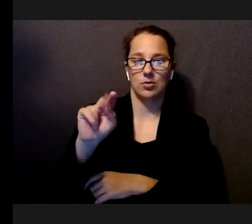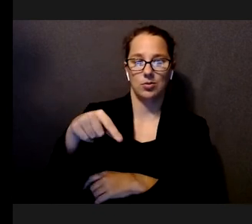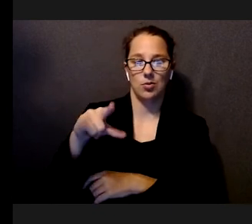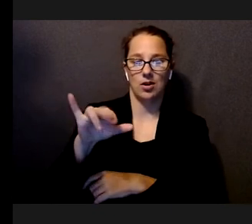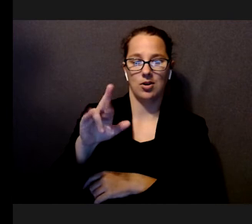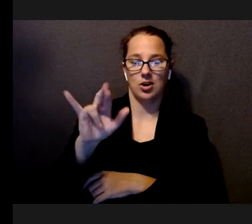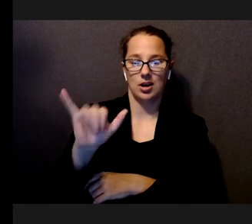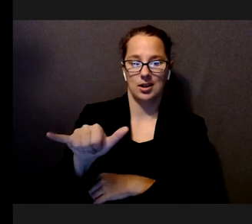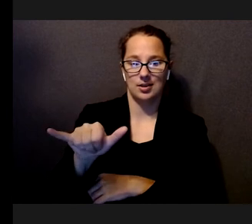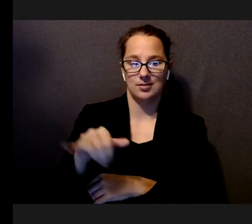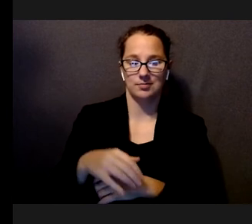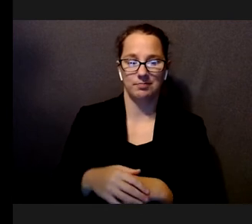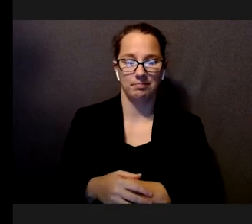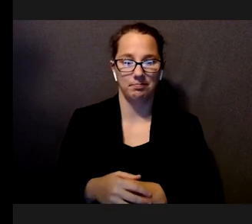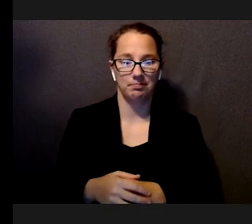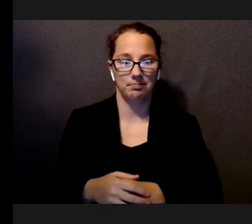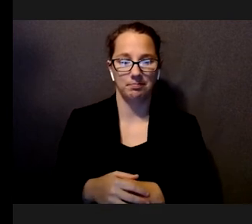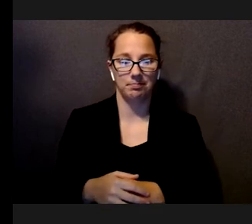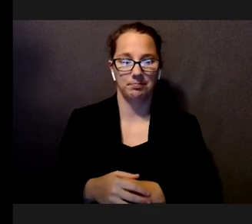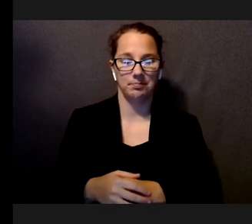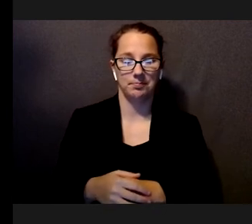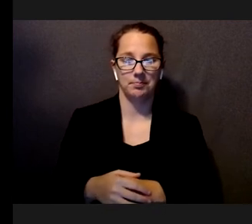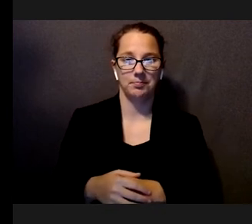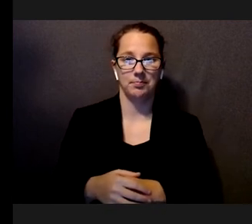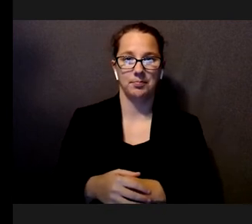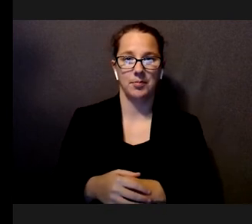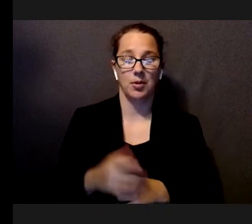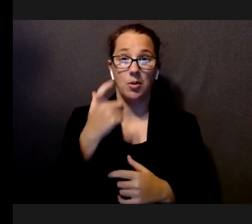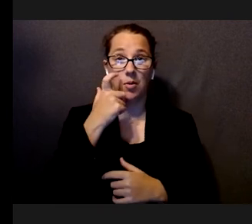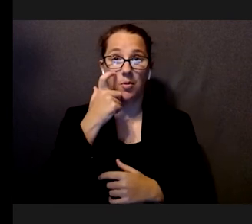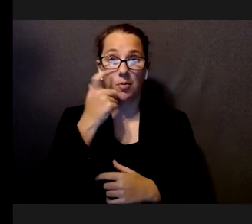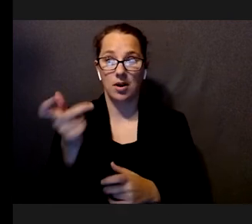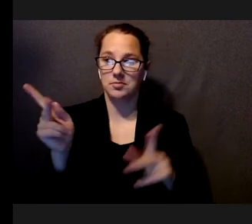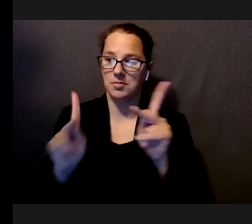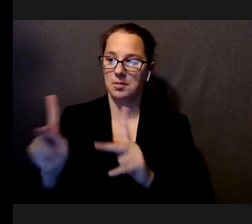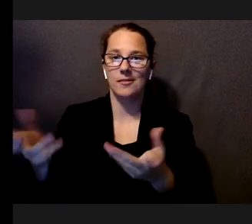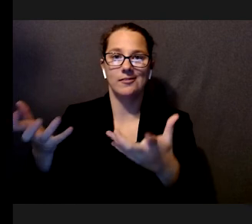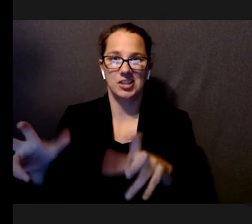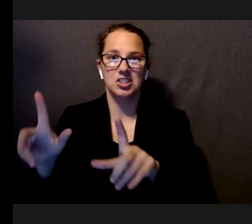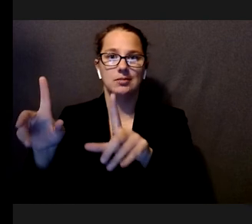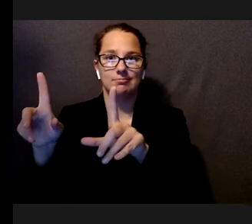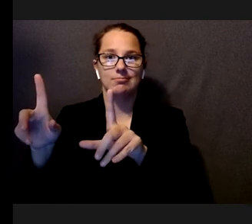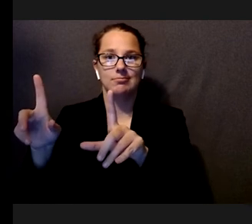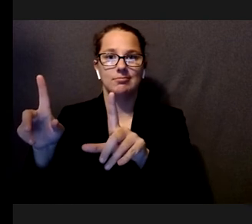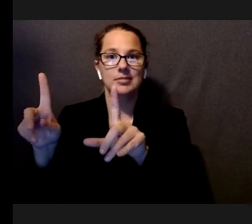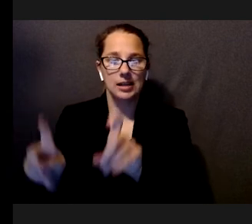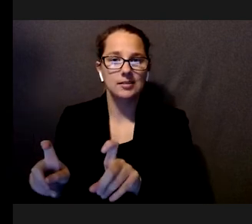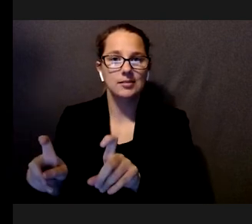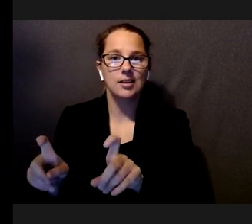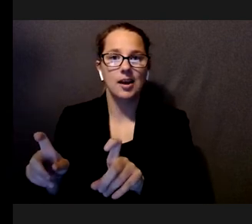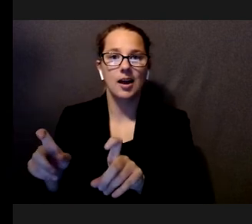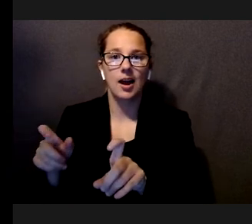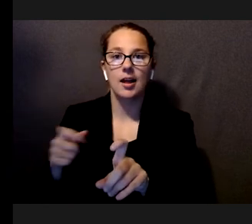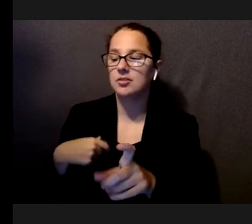in this method, we watch as participants complete a task, and we ask them questions throughout their